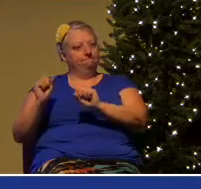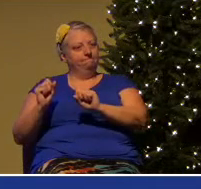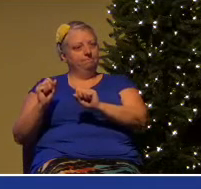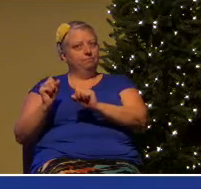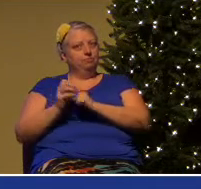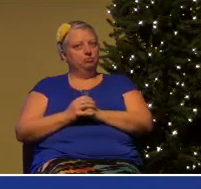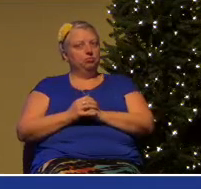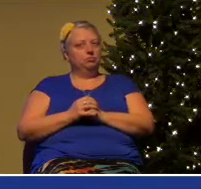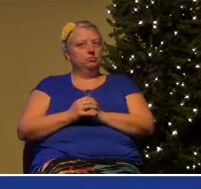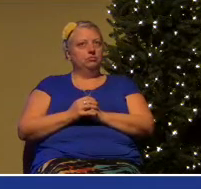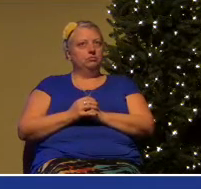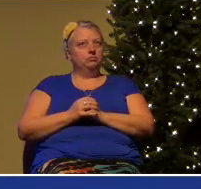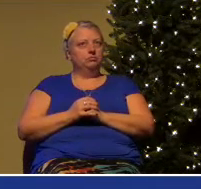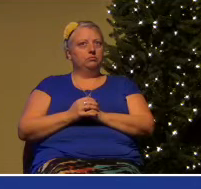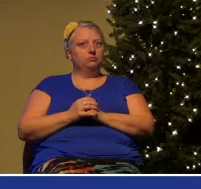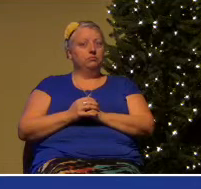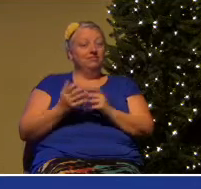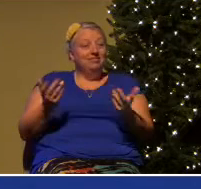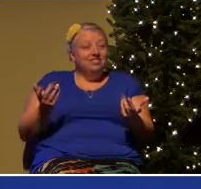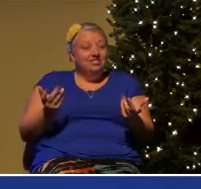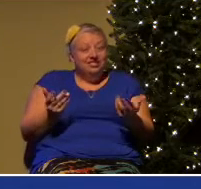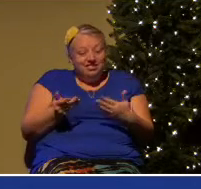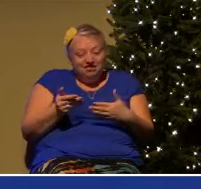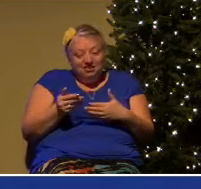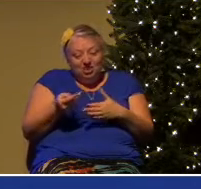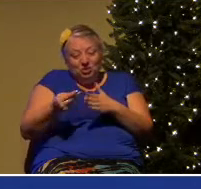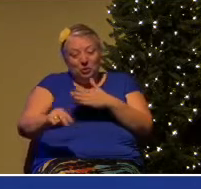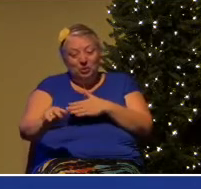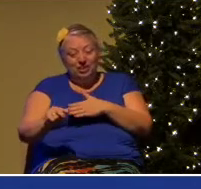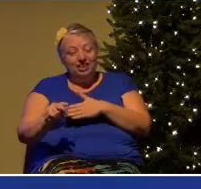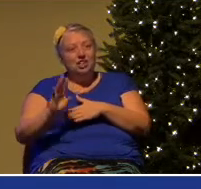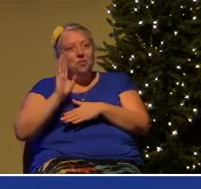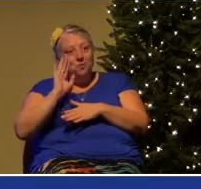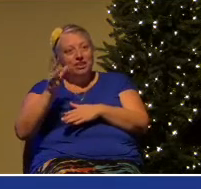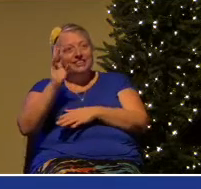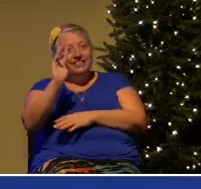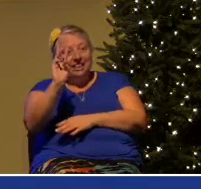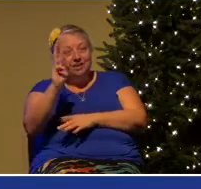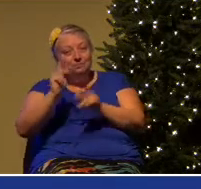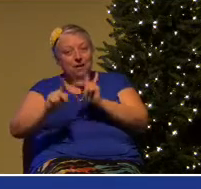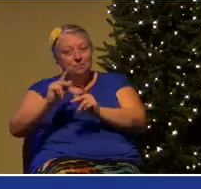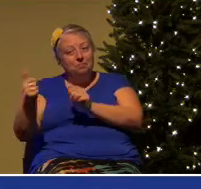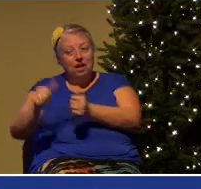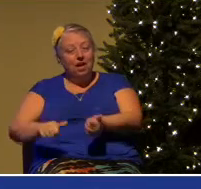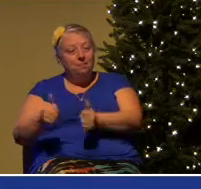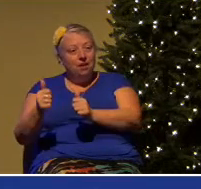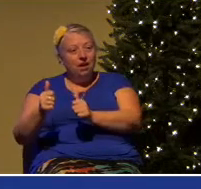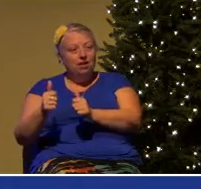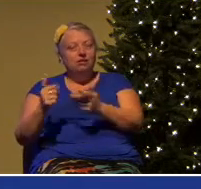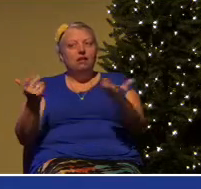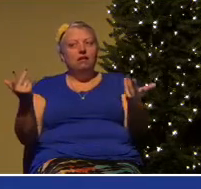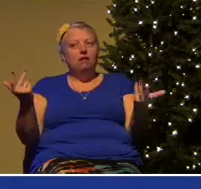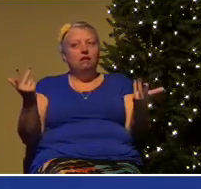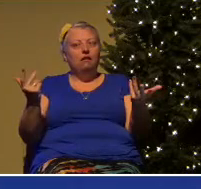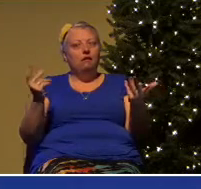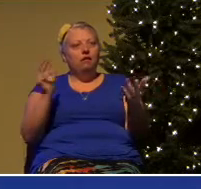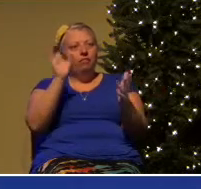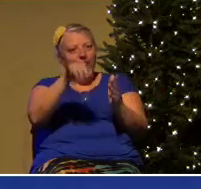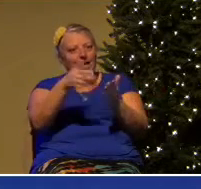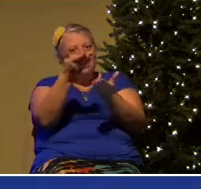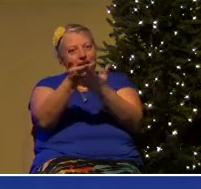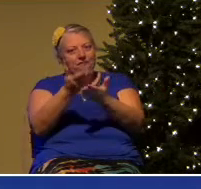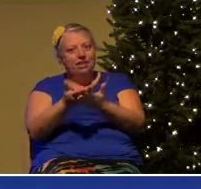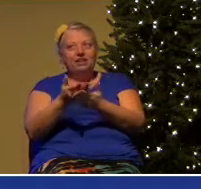that we're going to be doing six adult baptisms in two weeks' time ought to tell you the Spirit of God is still at work